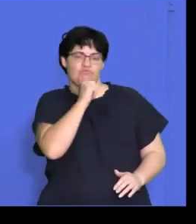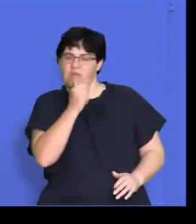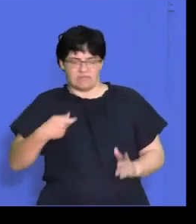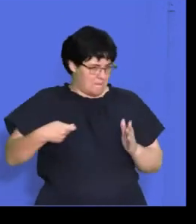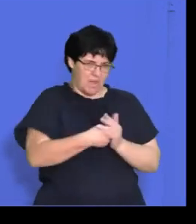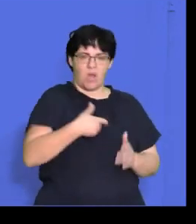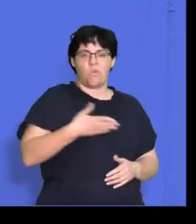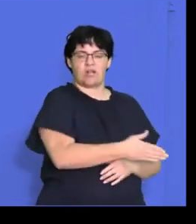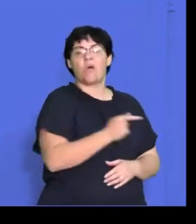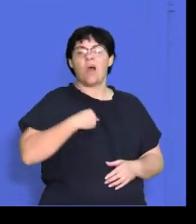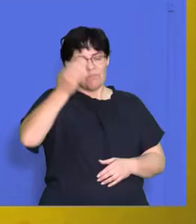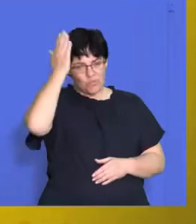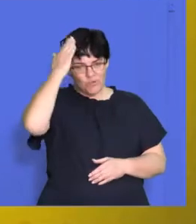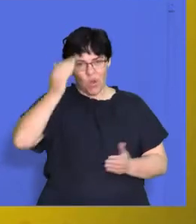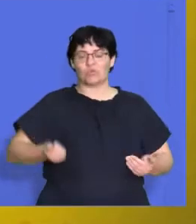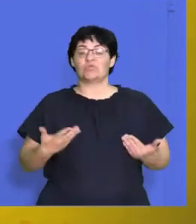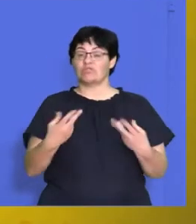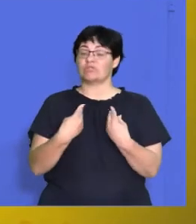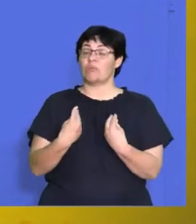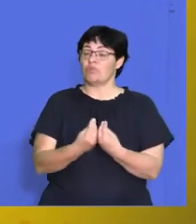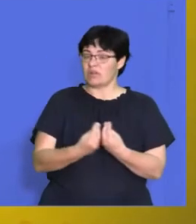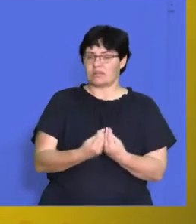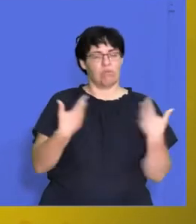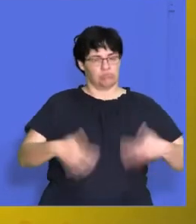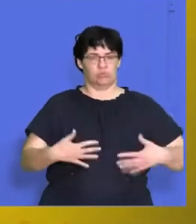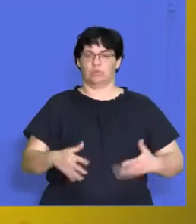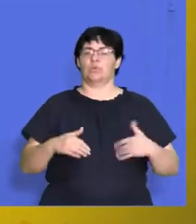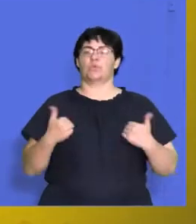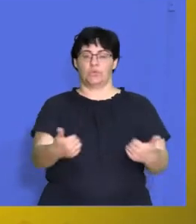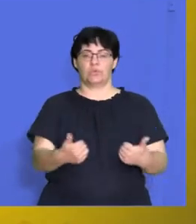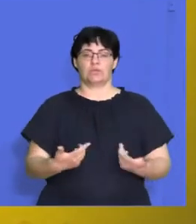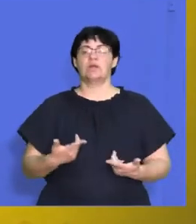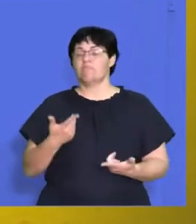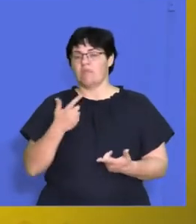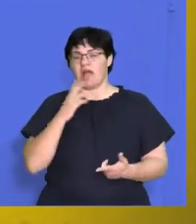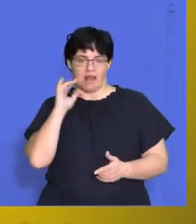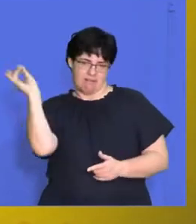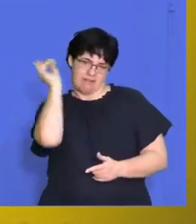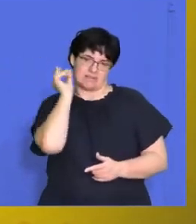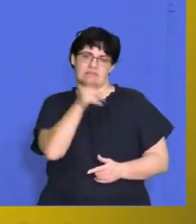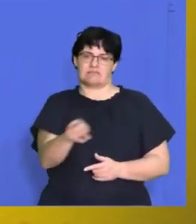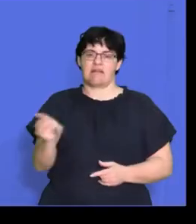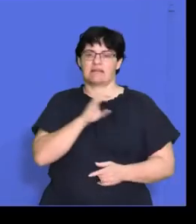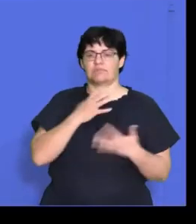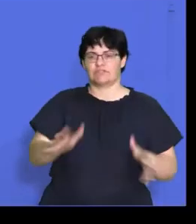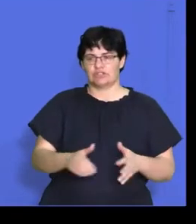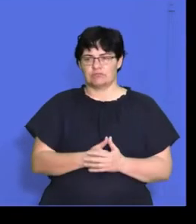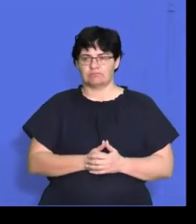you know that the products actually producing are quality and that they've actually been listening to their customers